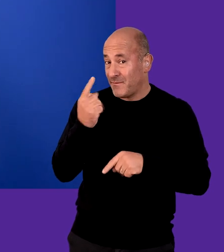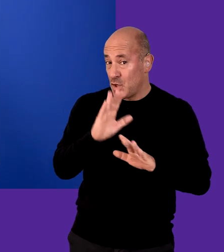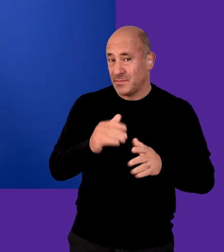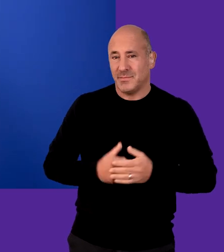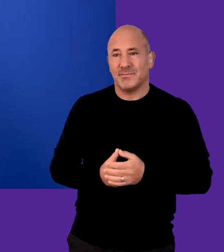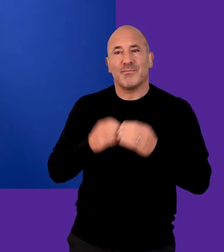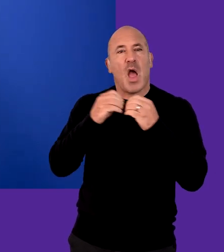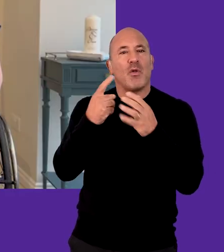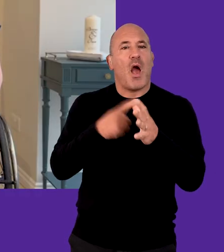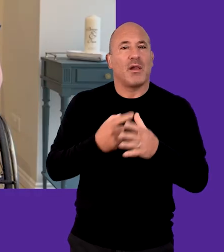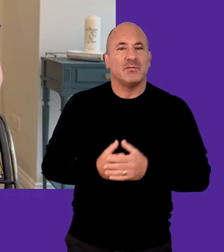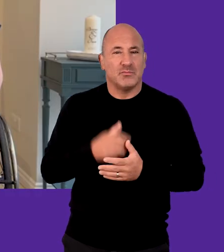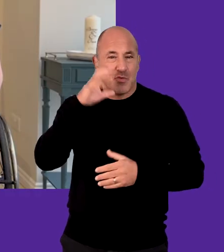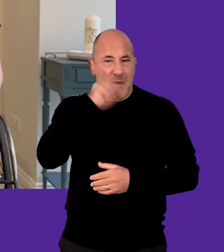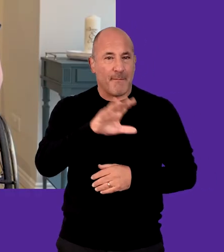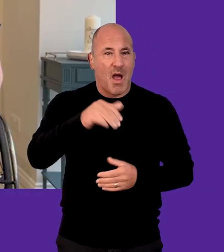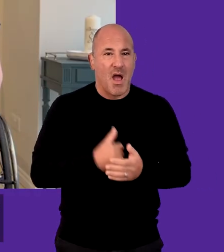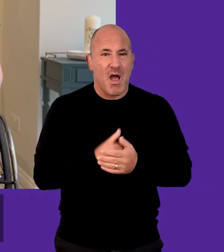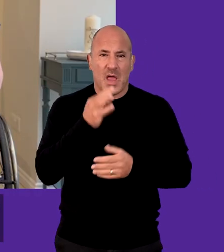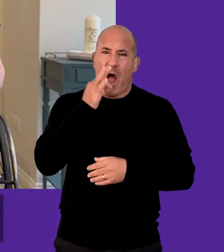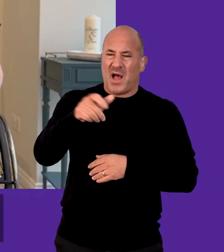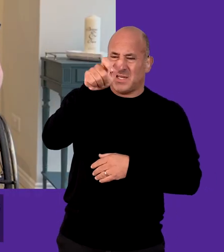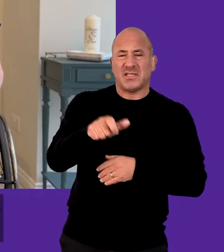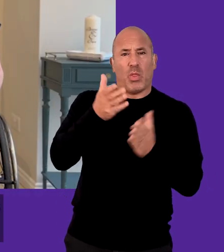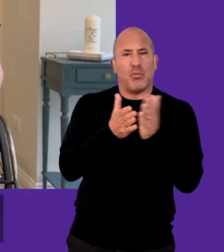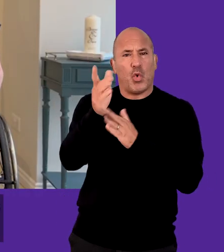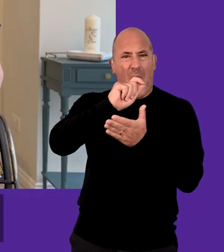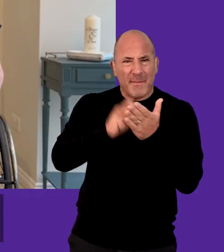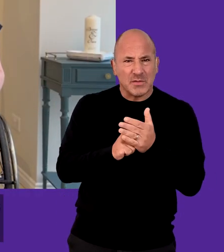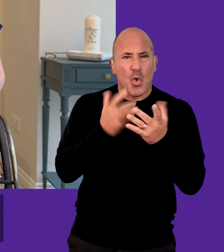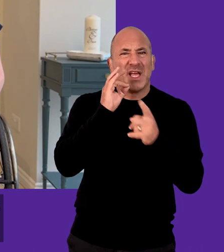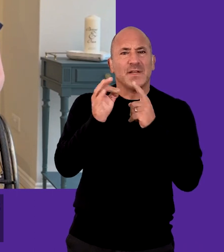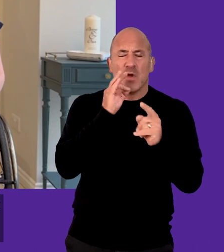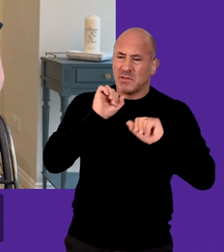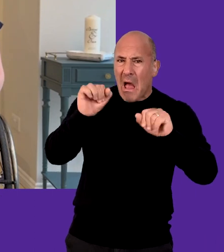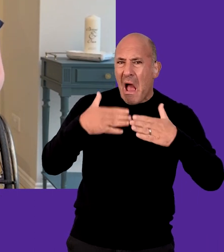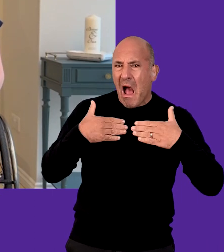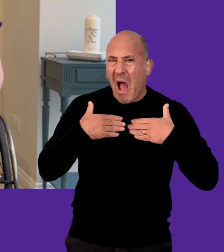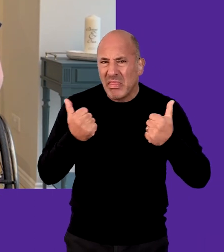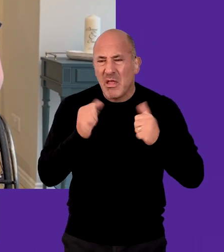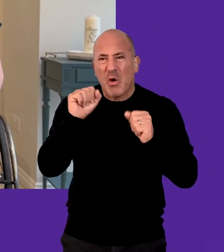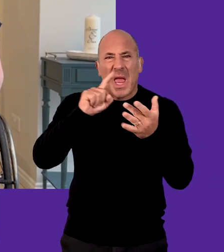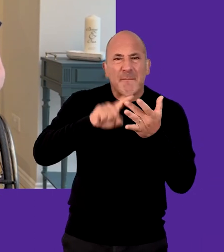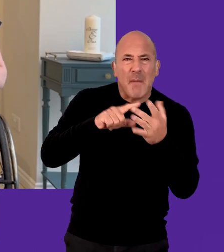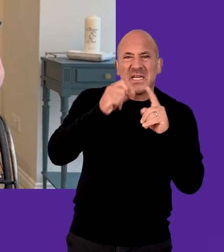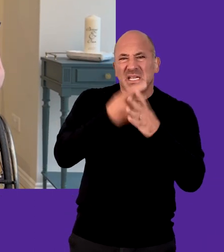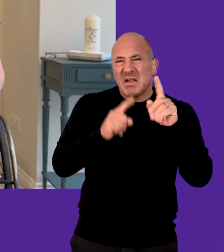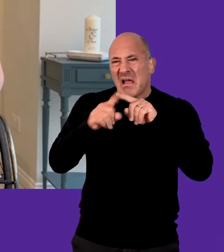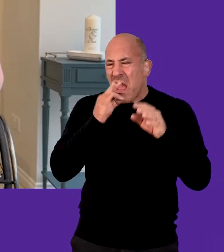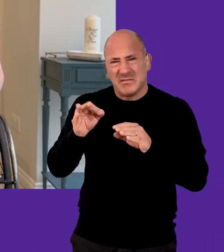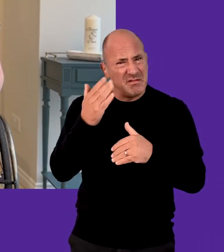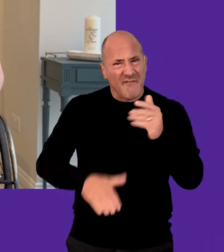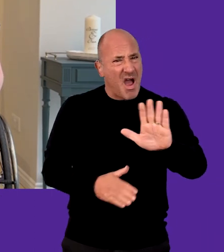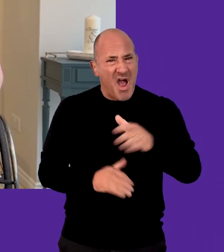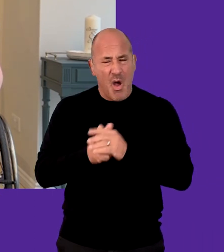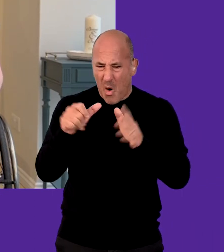person's express permission? Bryony Arnold Remember, never ask candidates during the application and interview process about their